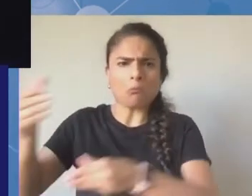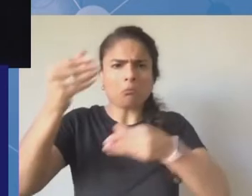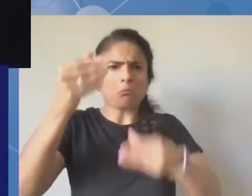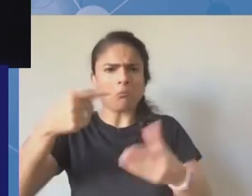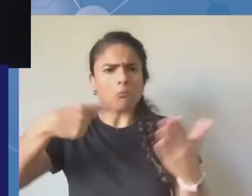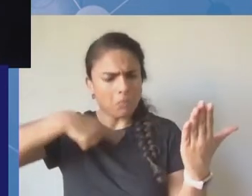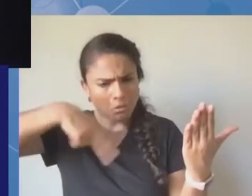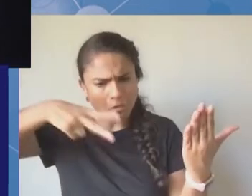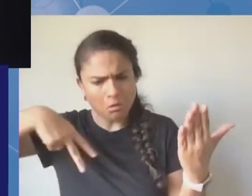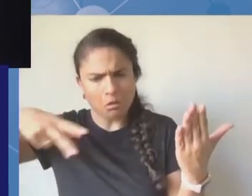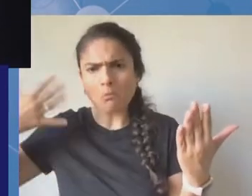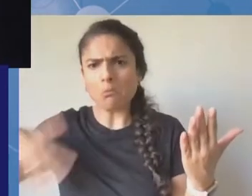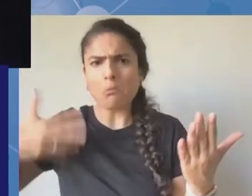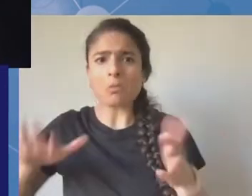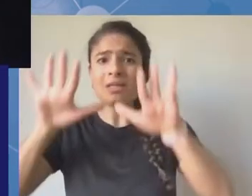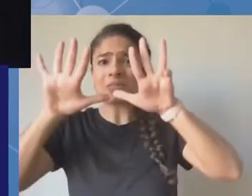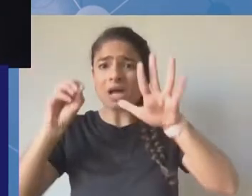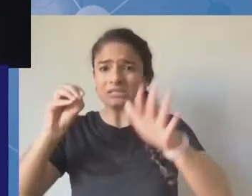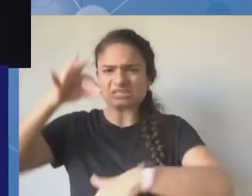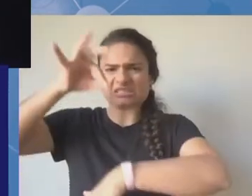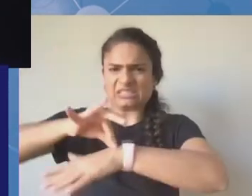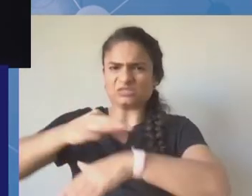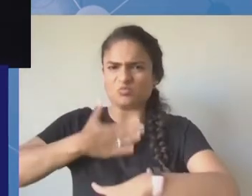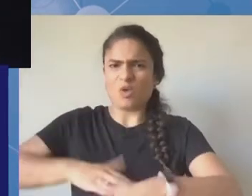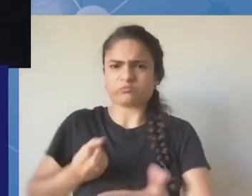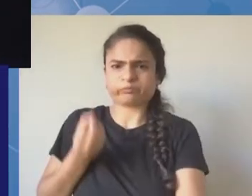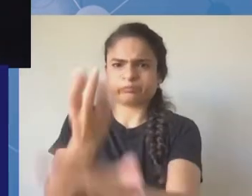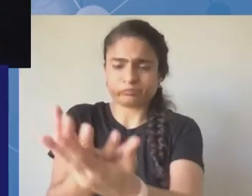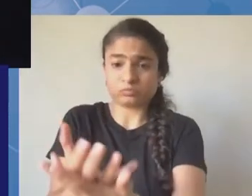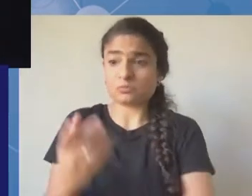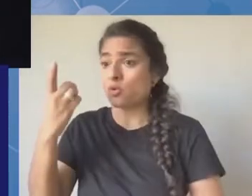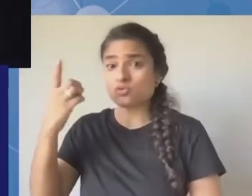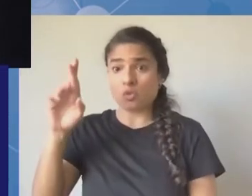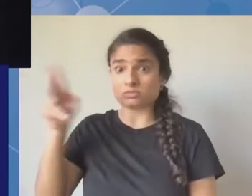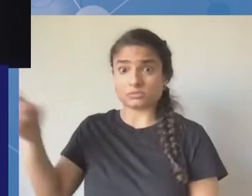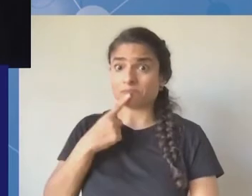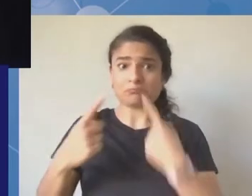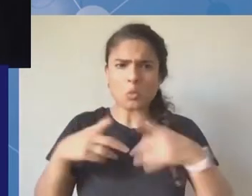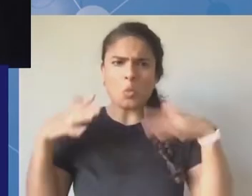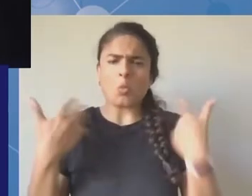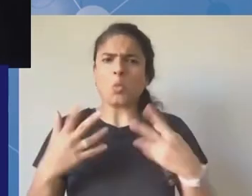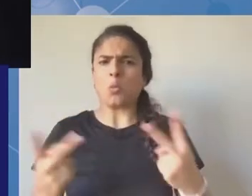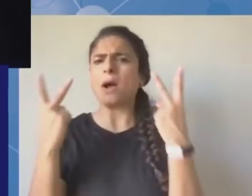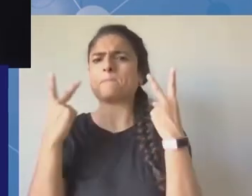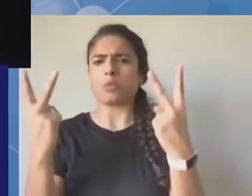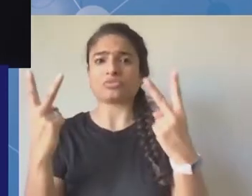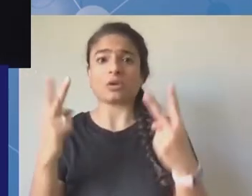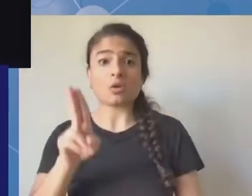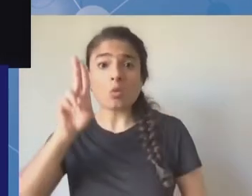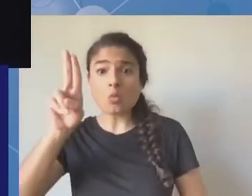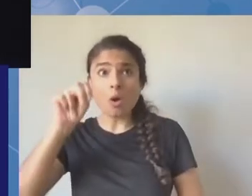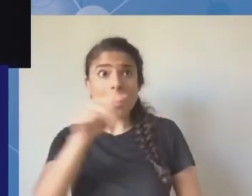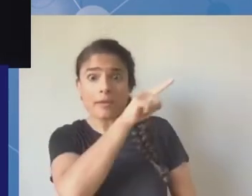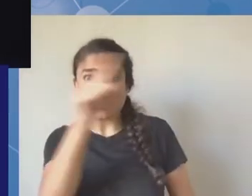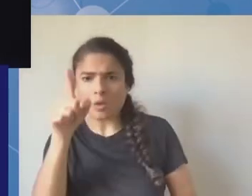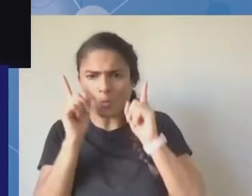including on the grounds of violating IP law, to be disproportionate, and thus a violation of Article 19, Paragraph 3 of the International